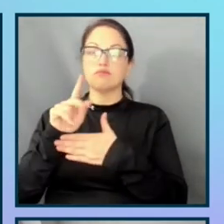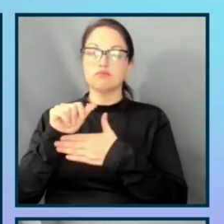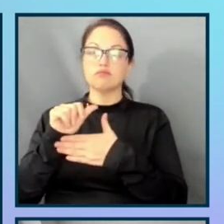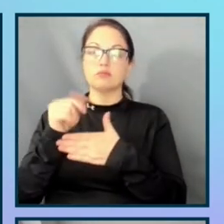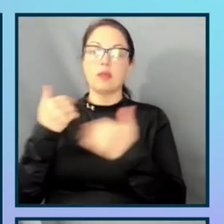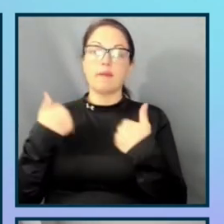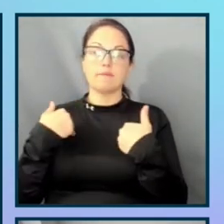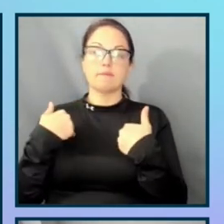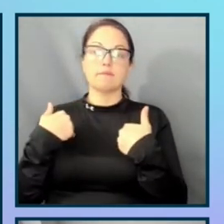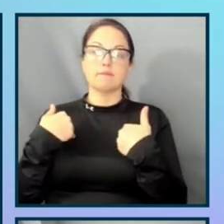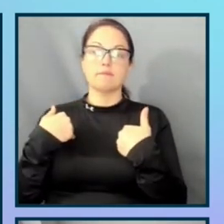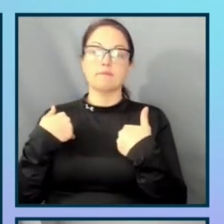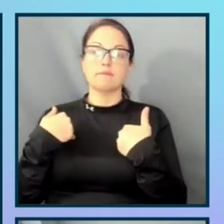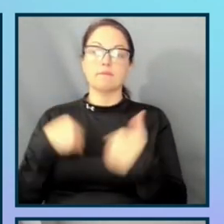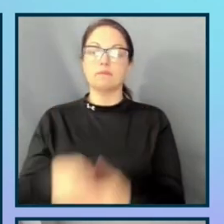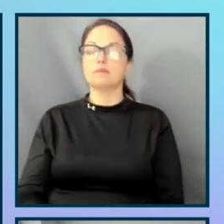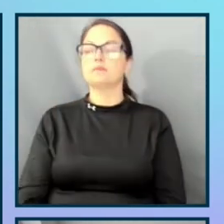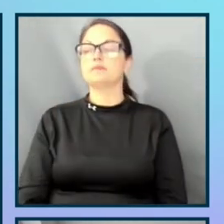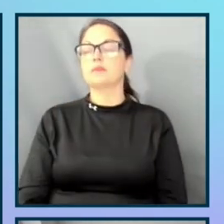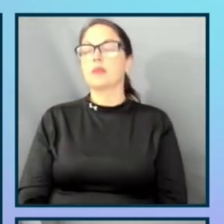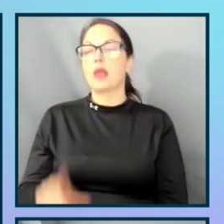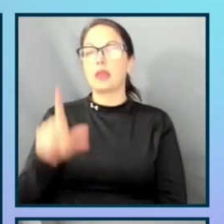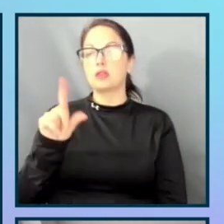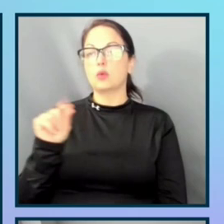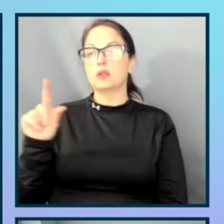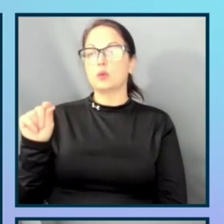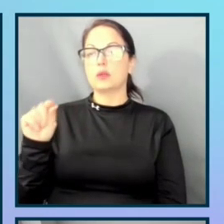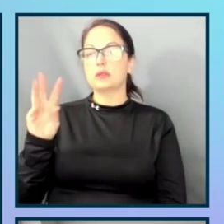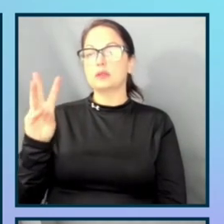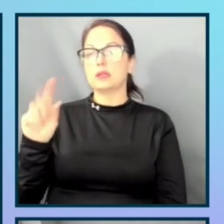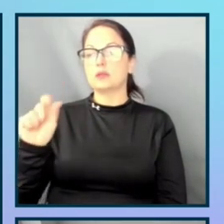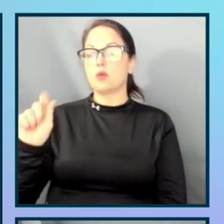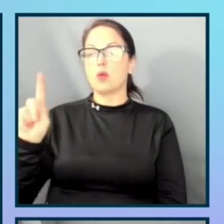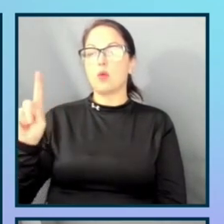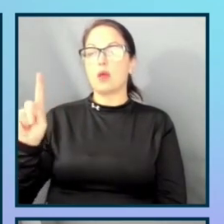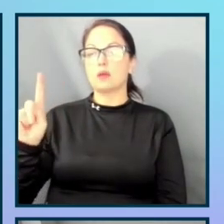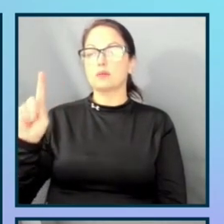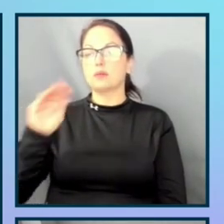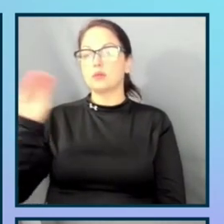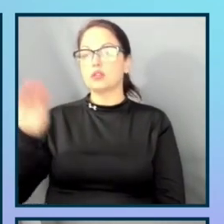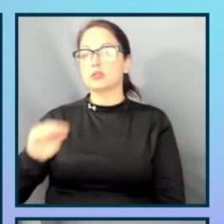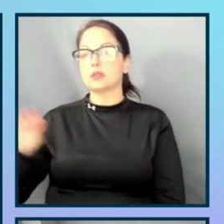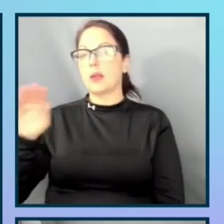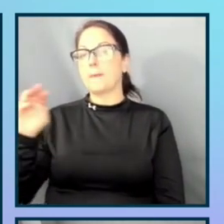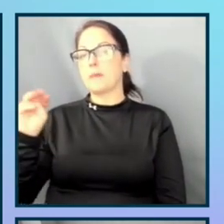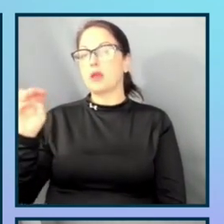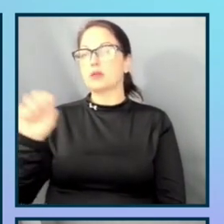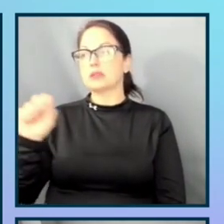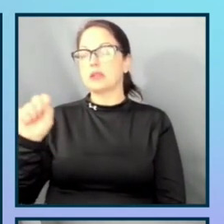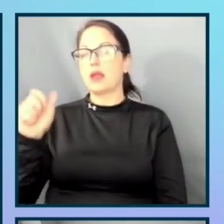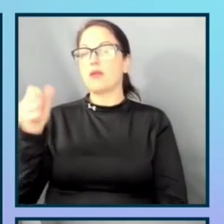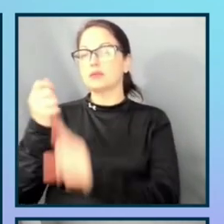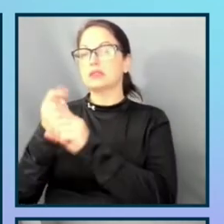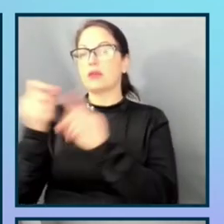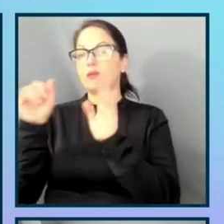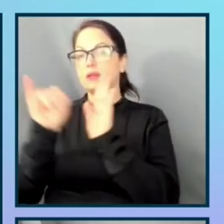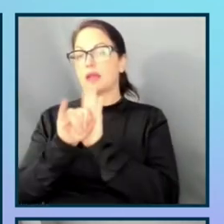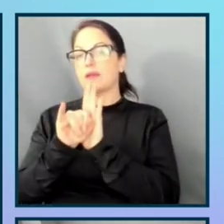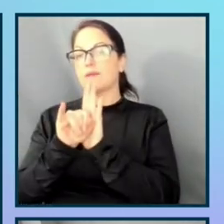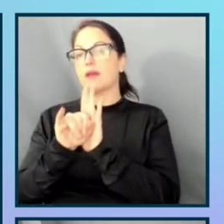in 2020, 6.1% of Microsoft and Google employees self-identified as disabled